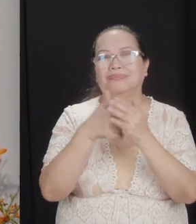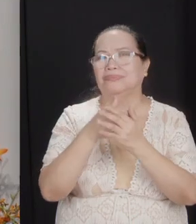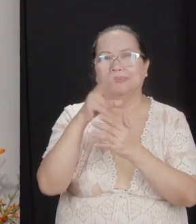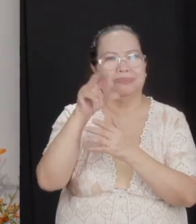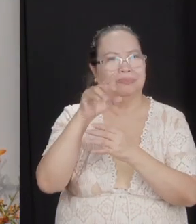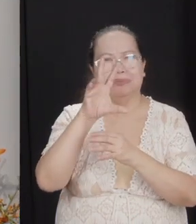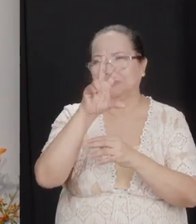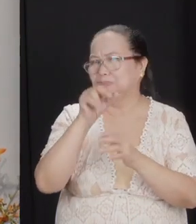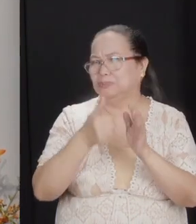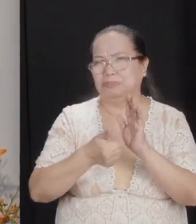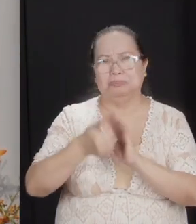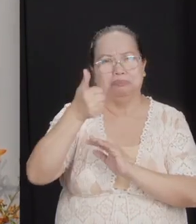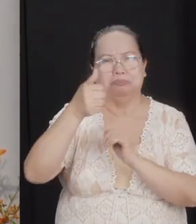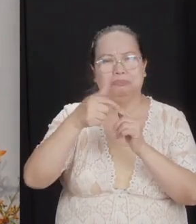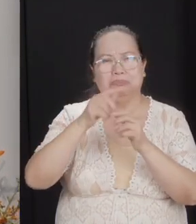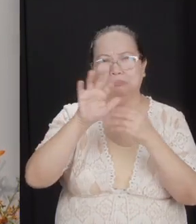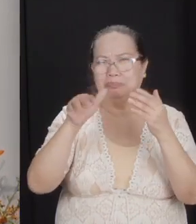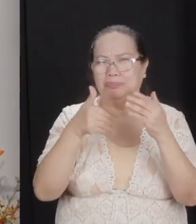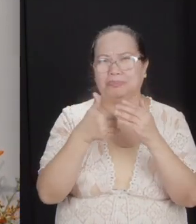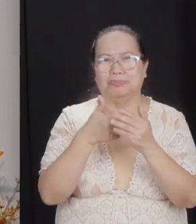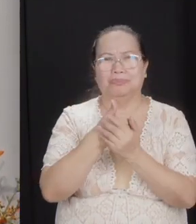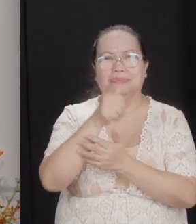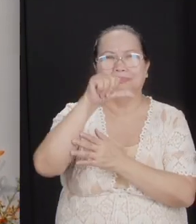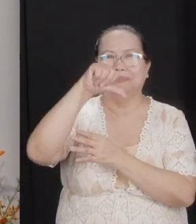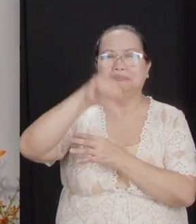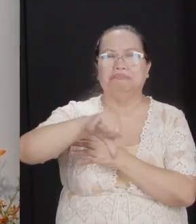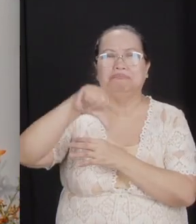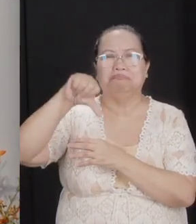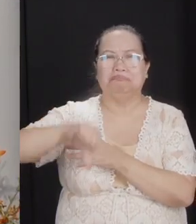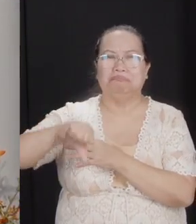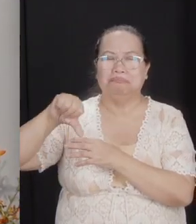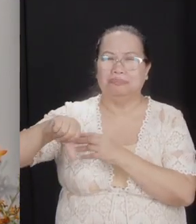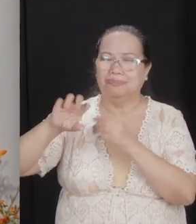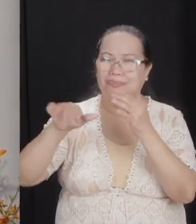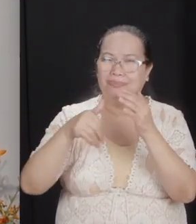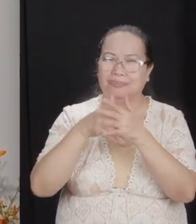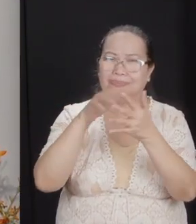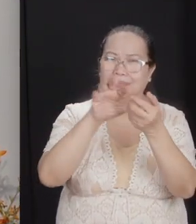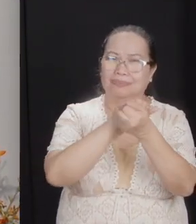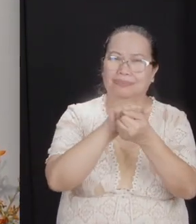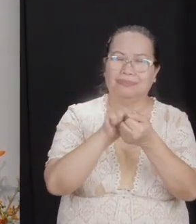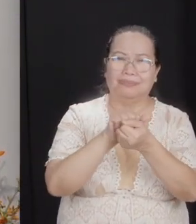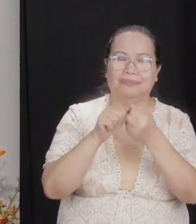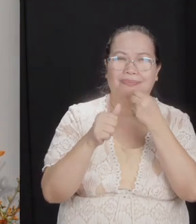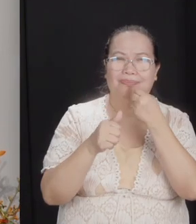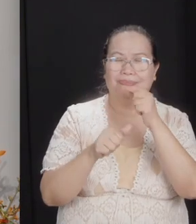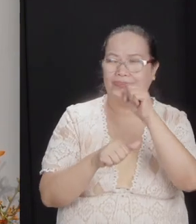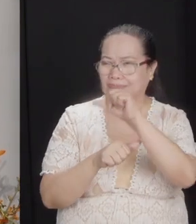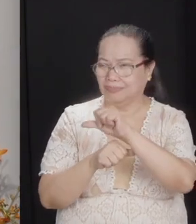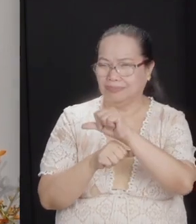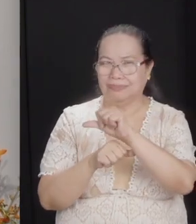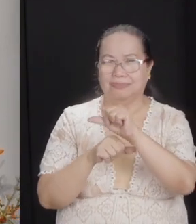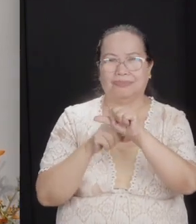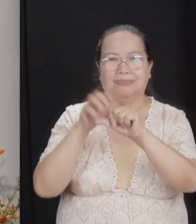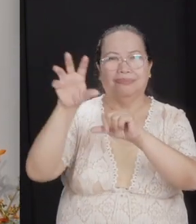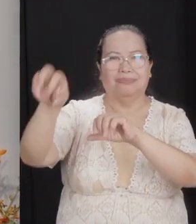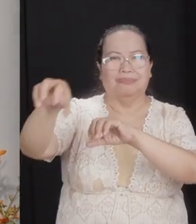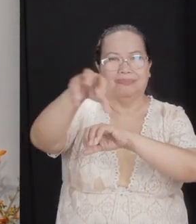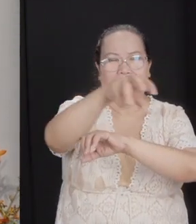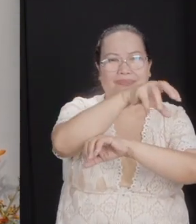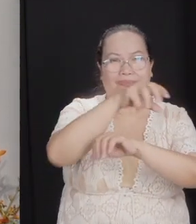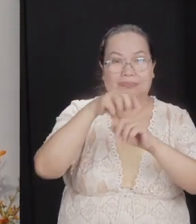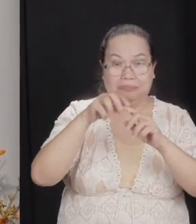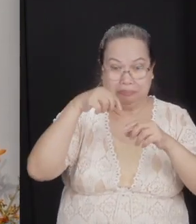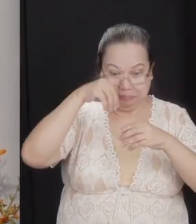Nobody wins in a civil war. Everyone loses. This would have been disastrous. They beat the other nations. Now, they were going to kill each